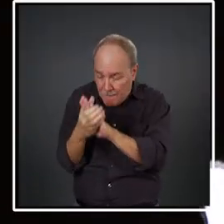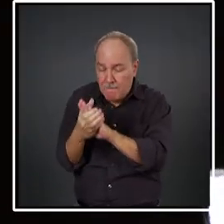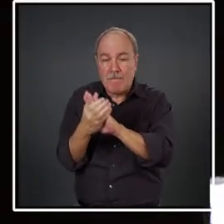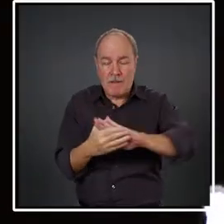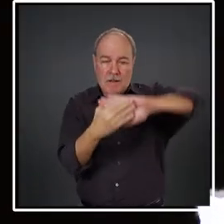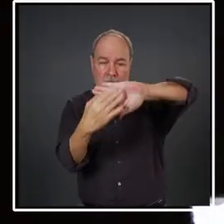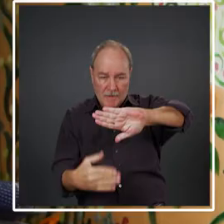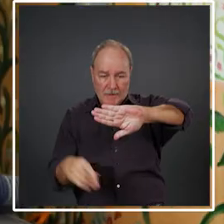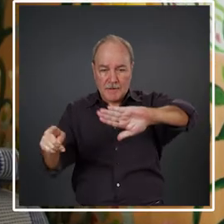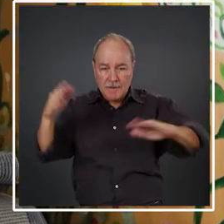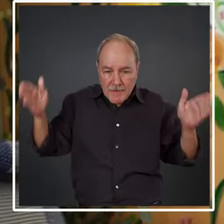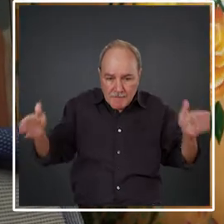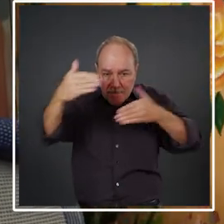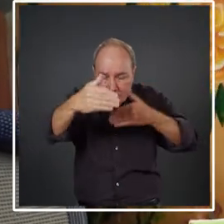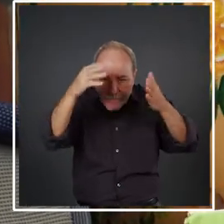watch videos.